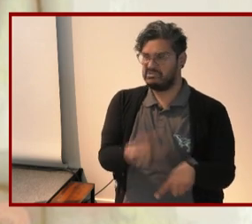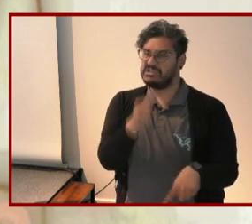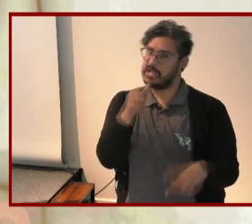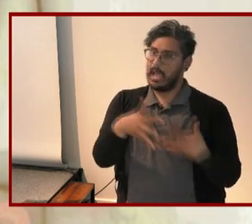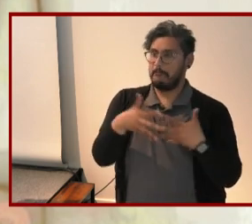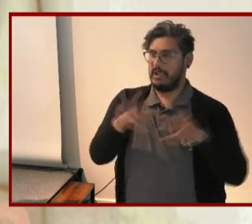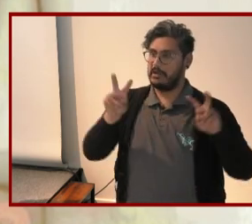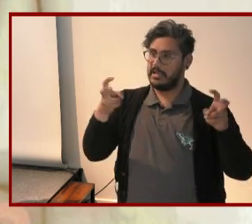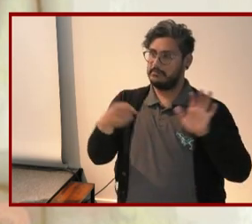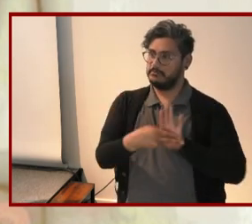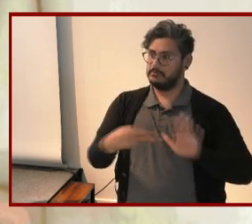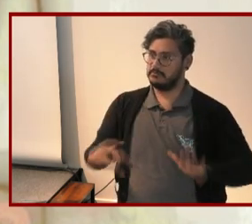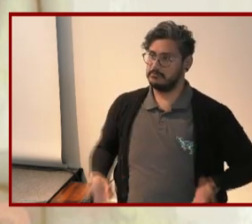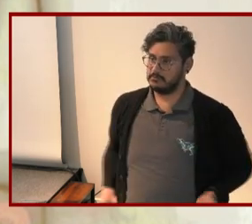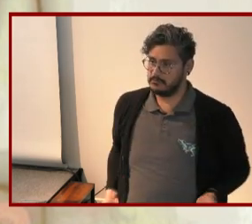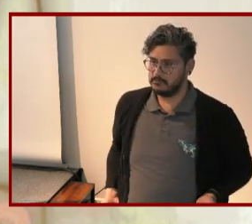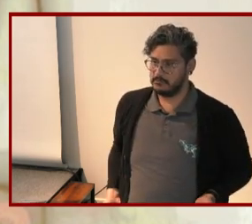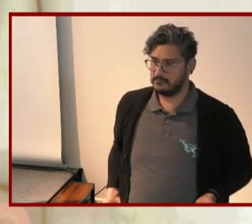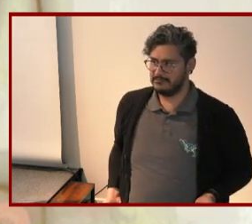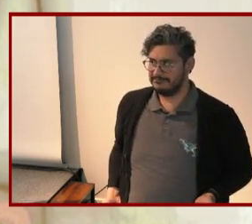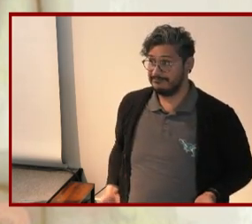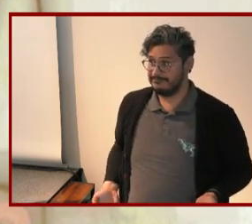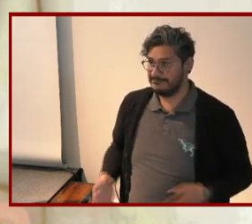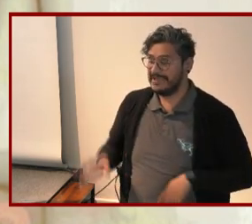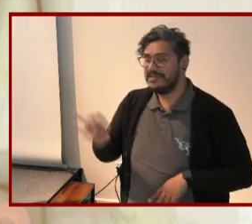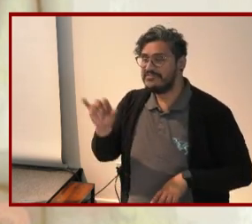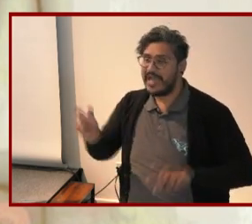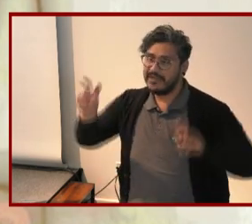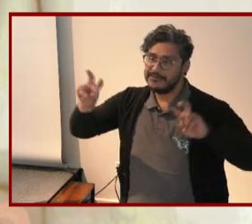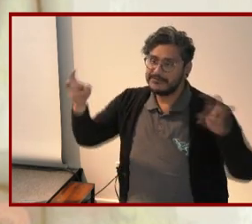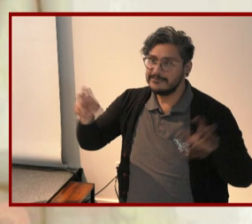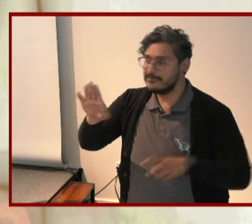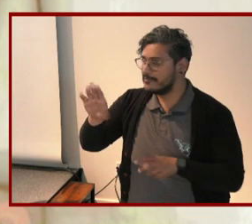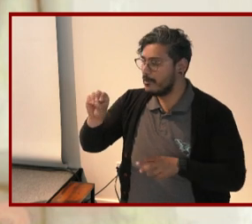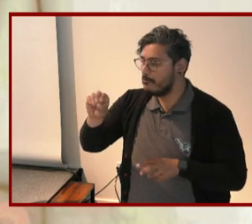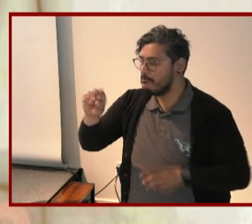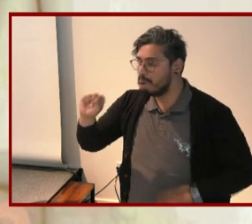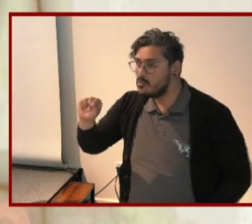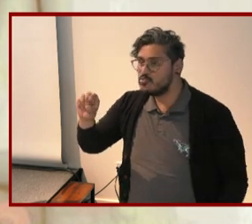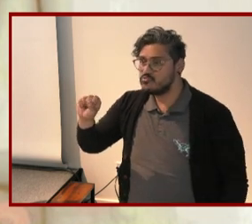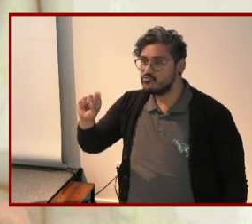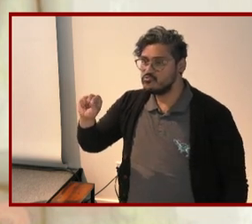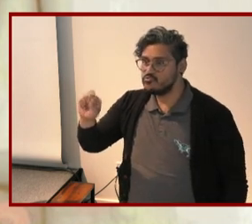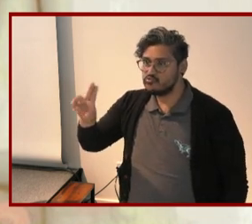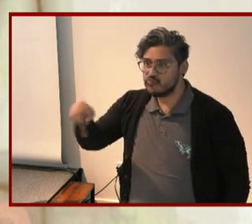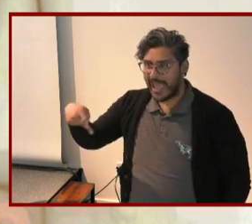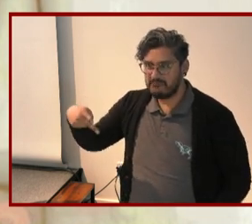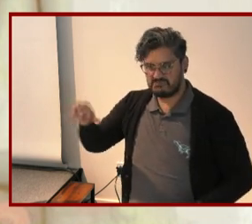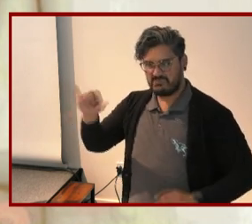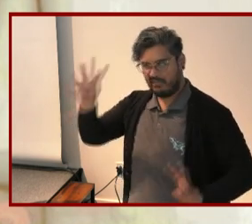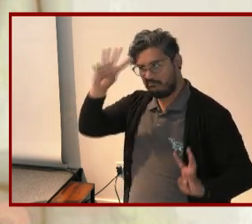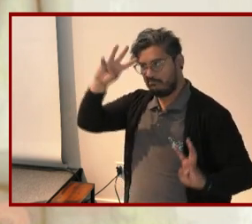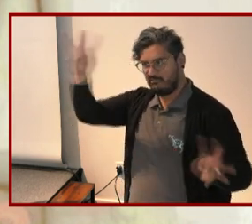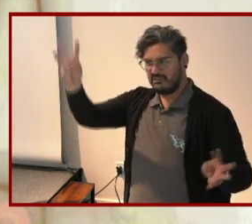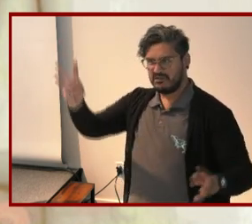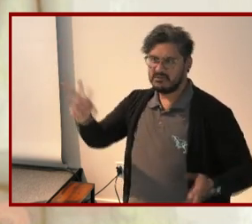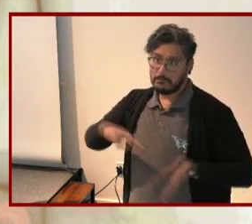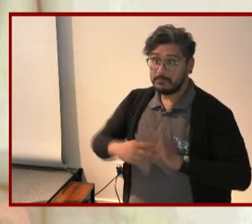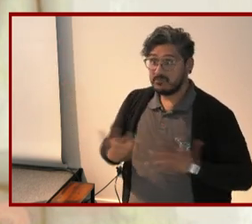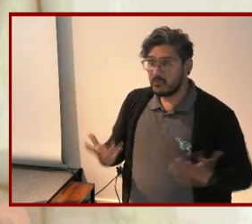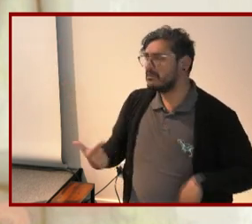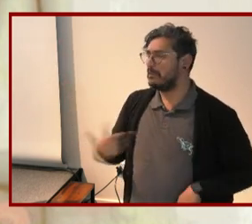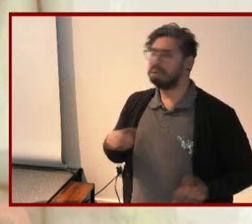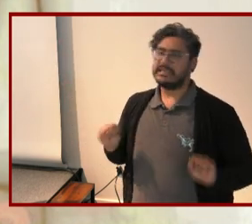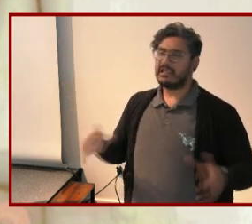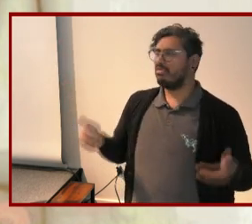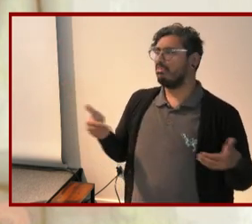this is of course the bootstraps myth which is another way of saying i can and should be able to take care of myself and